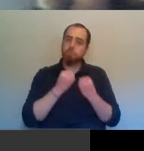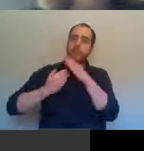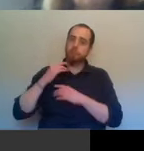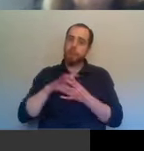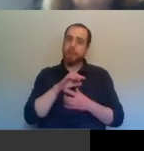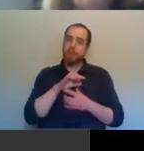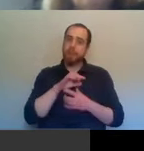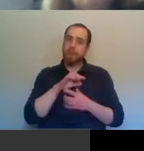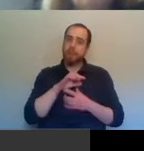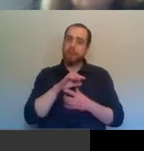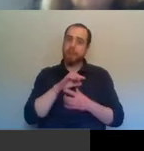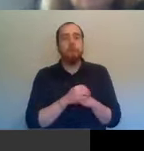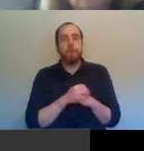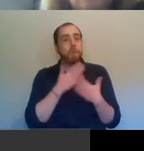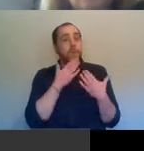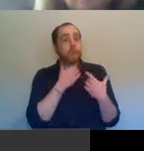me see.